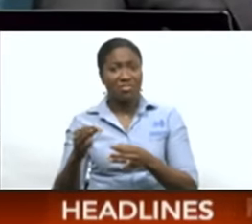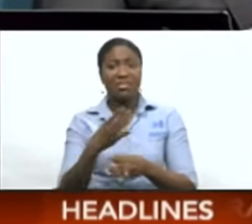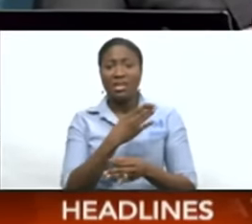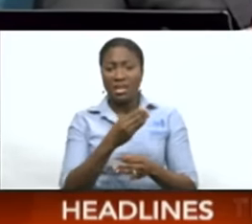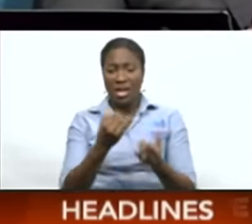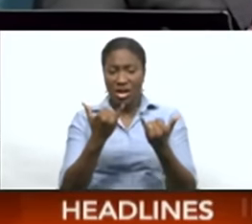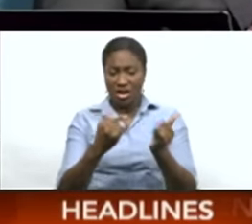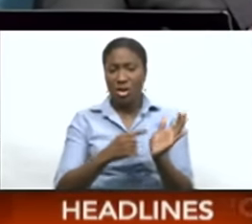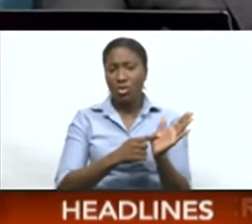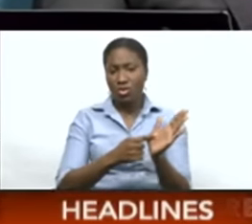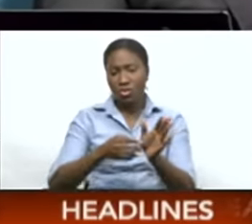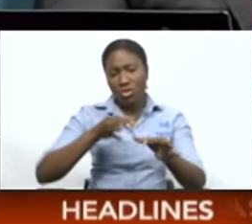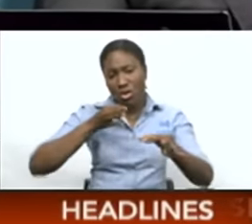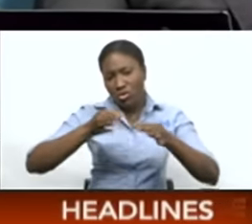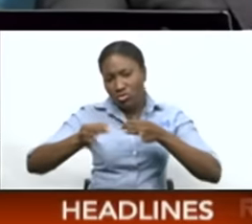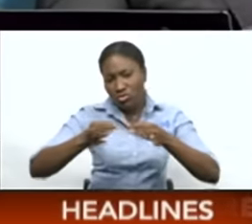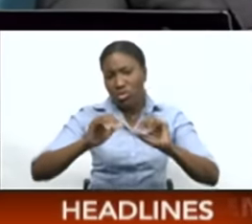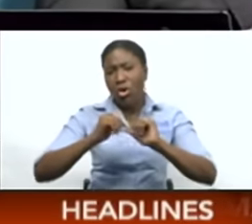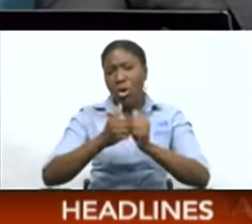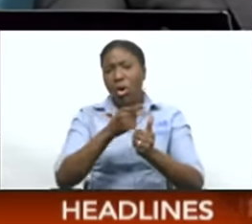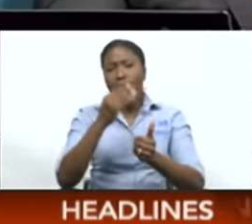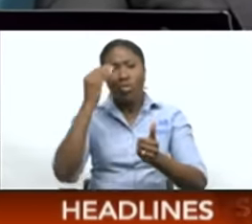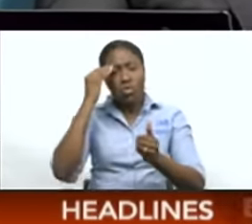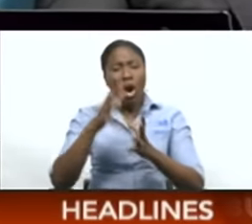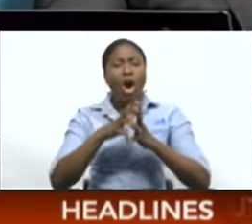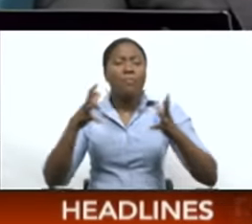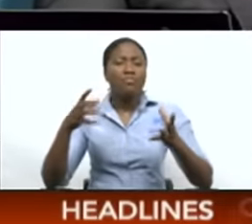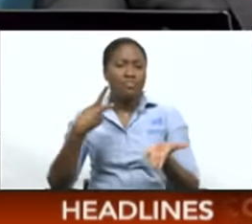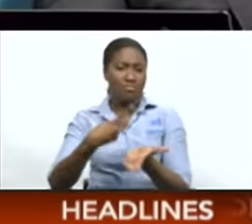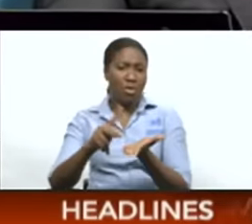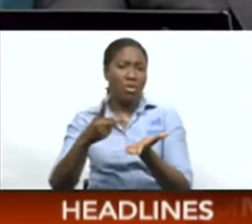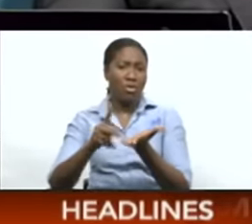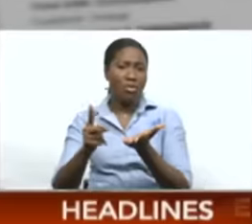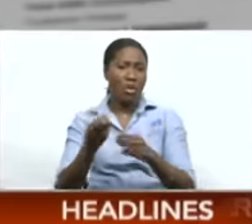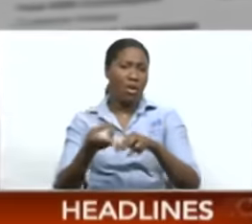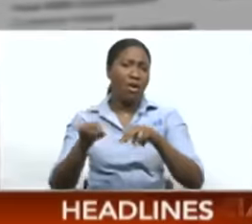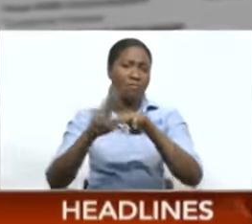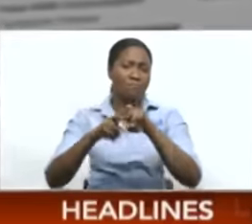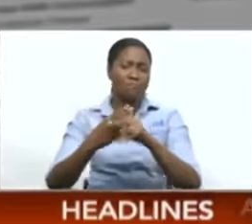bill to explain the formula to calculate your residential rate increase.